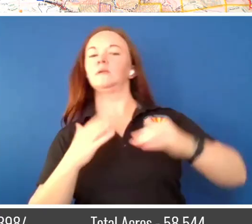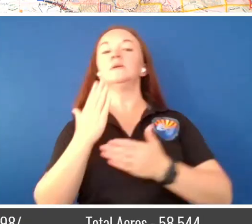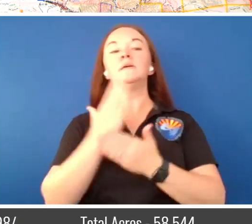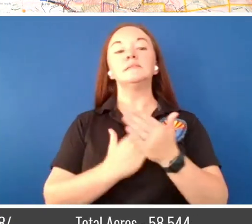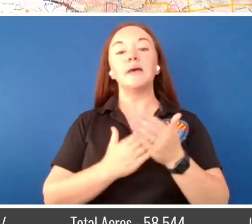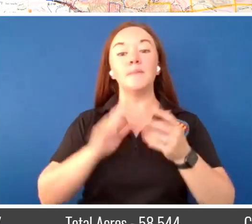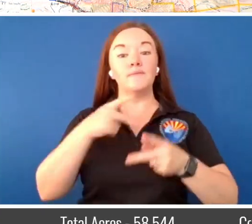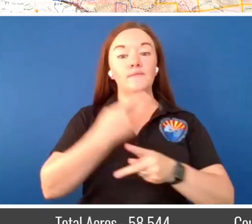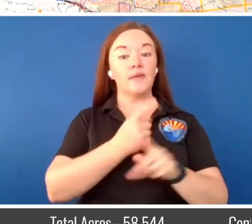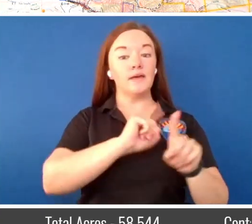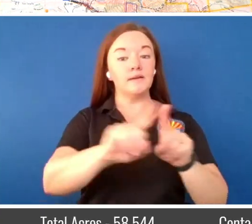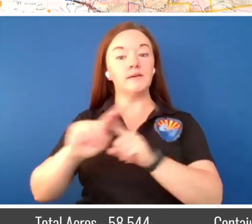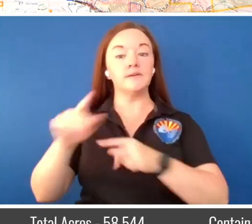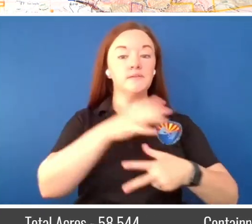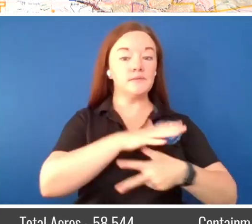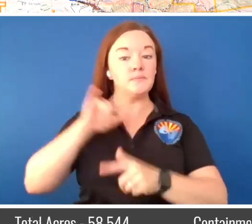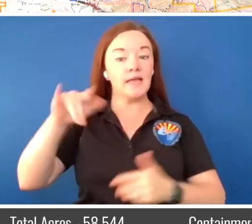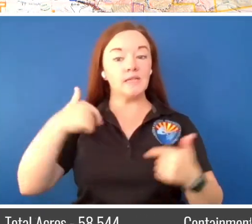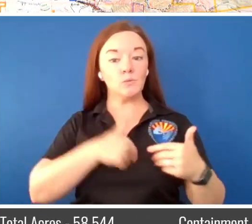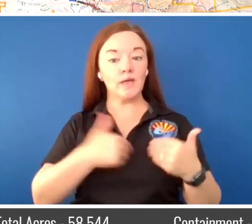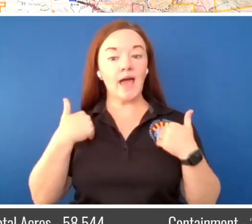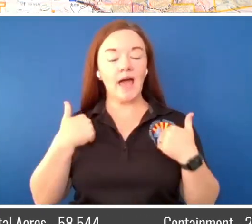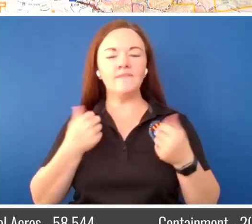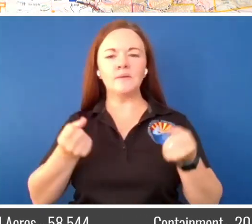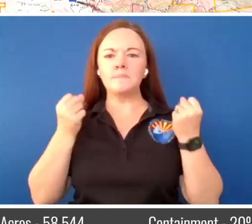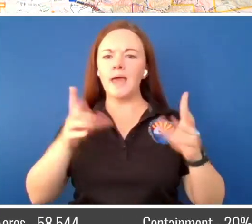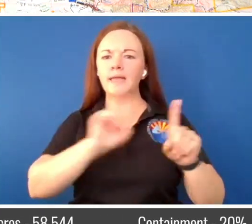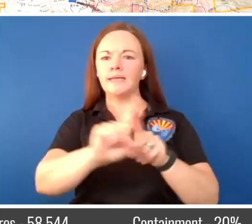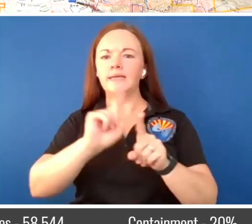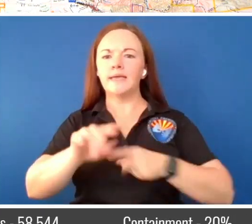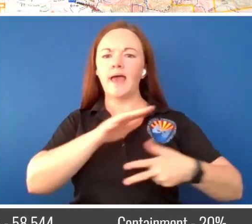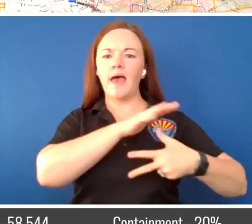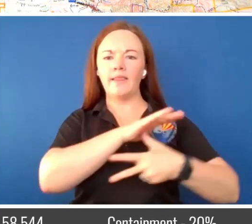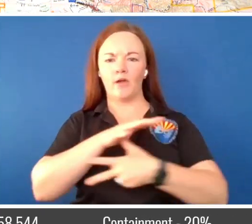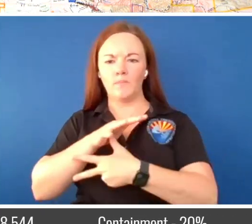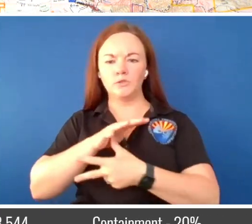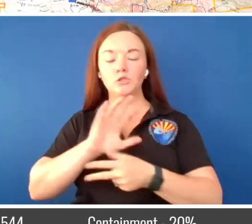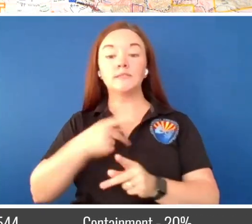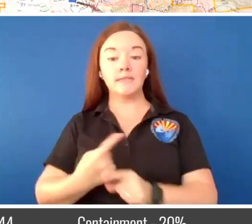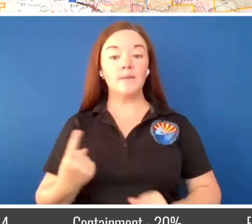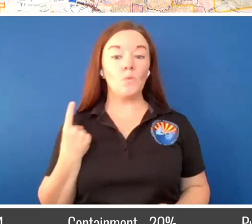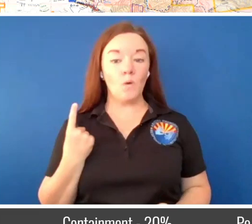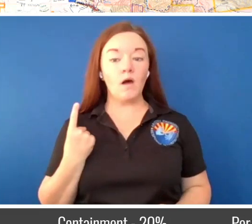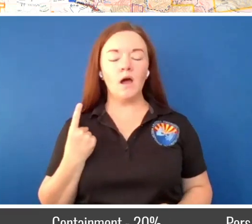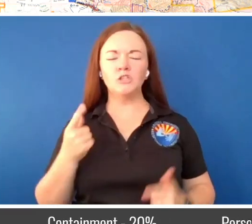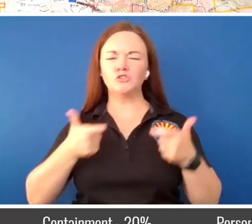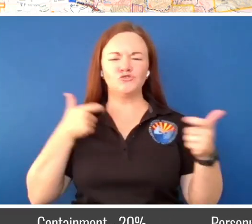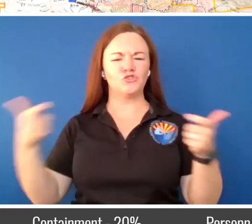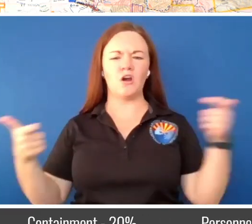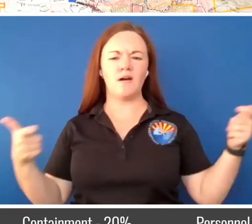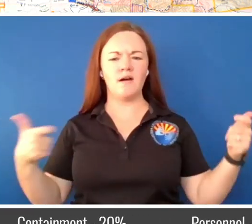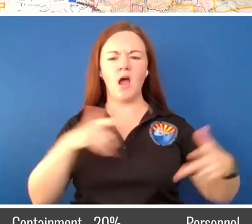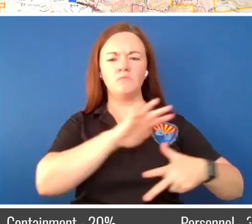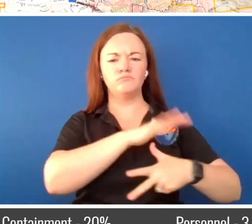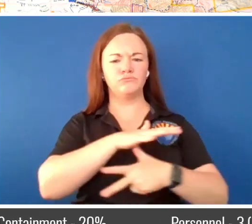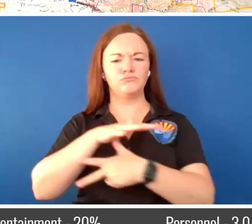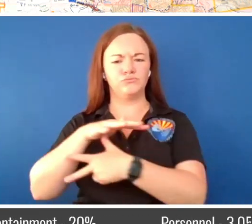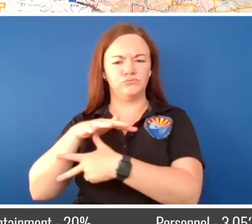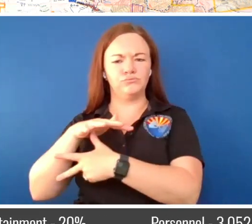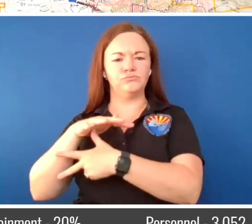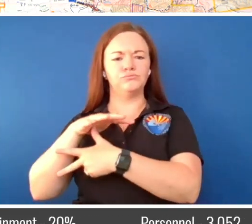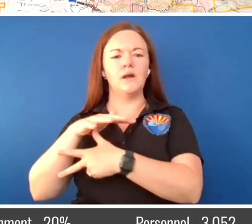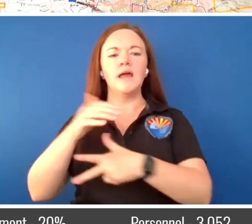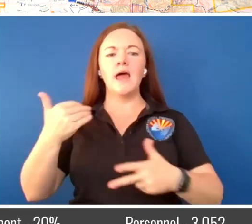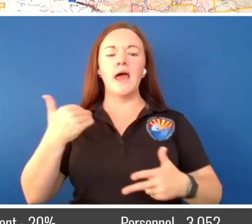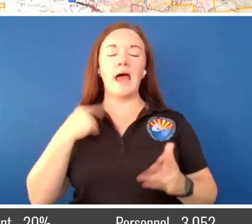out with these efforts is a large group of helicopters. So we have some Type 1 helicopters, which are very large helicopters. They're carrying anywhere